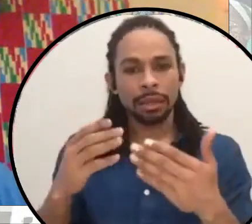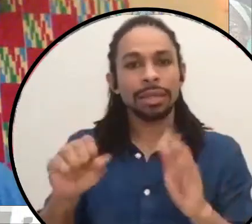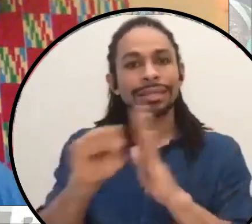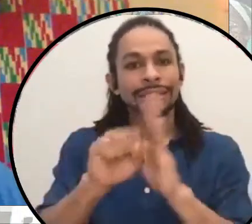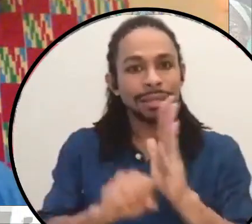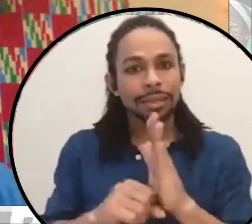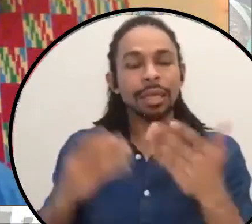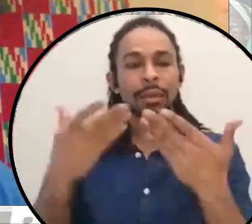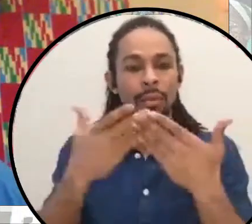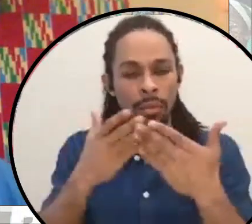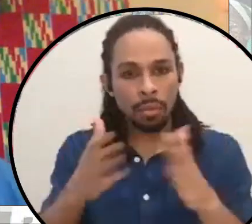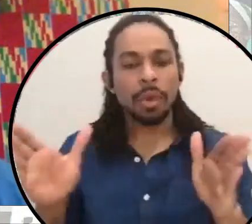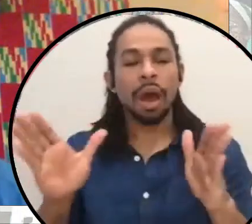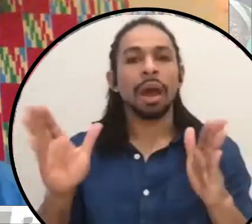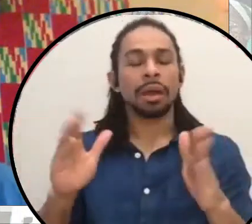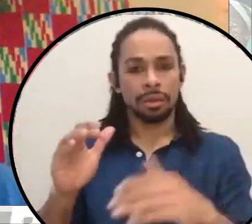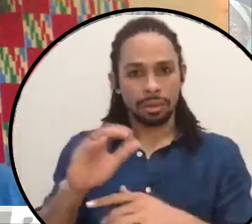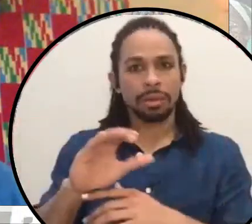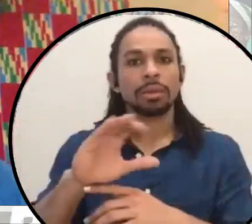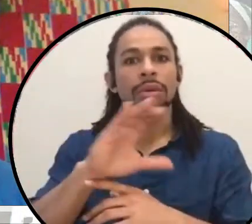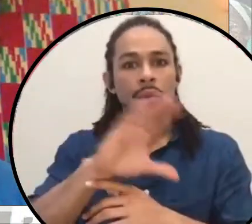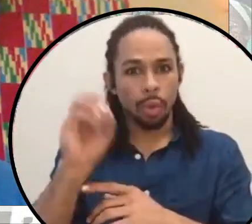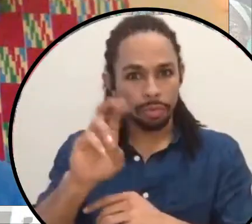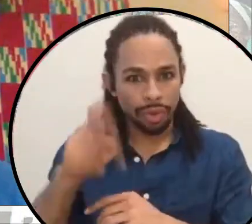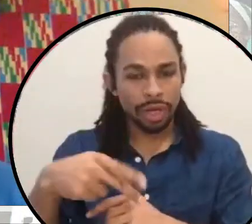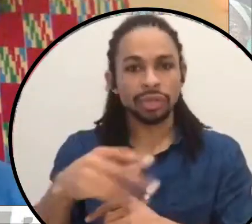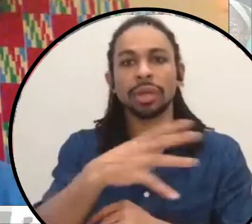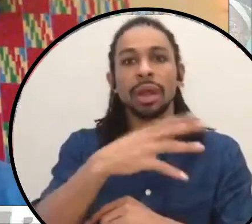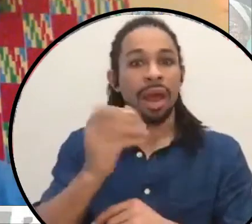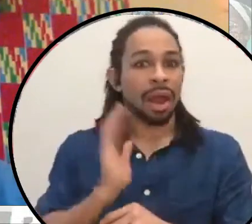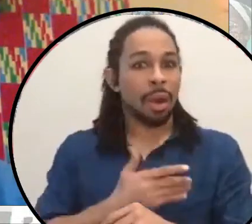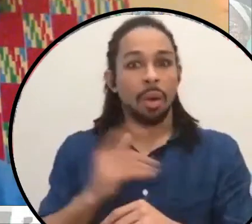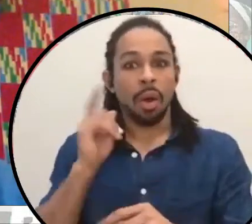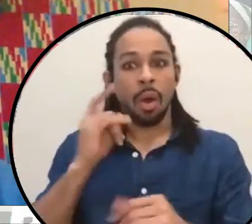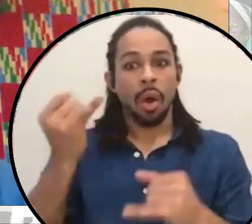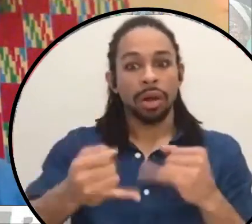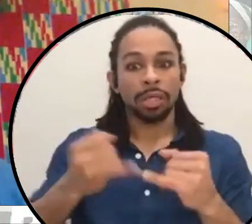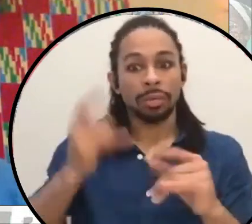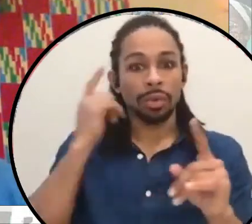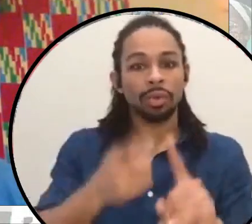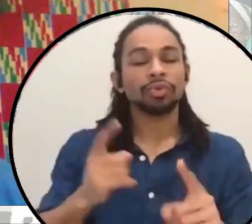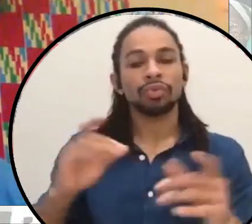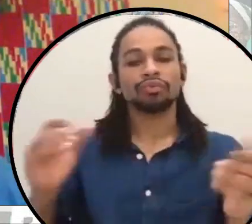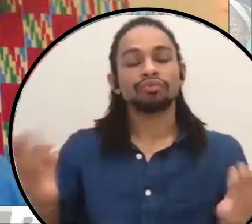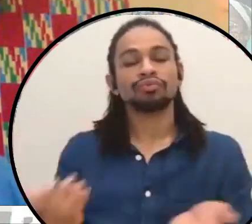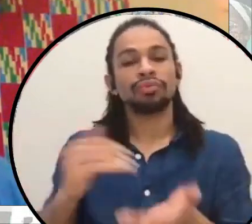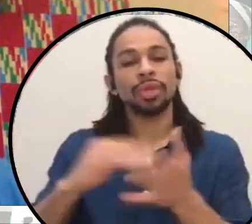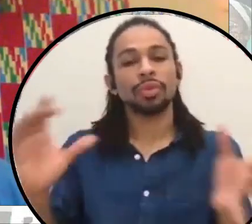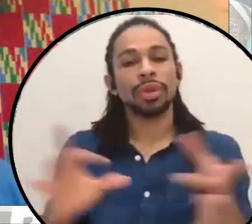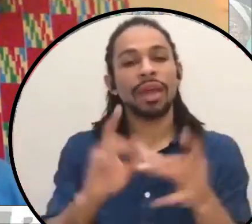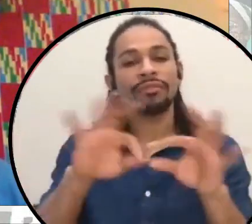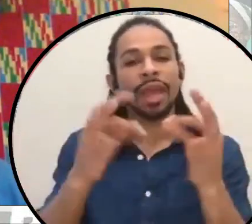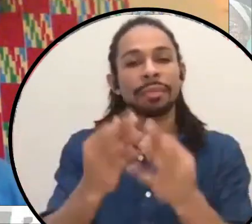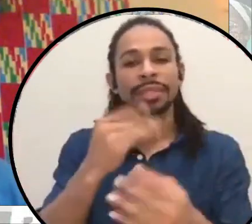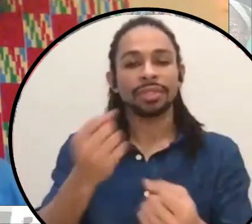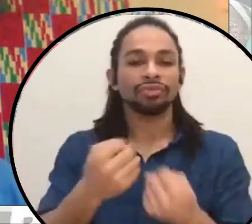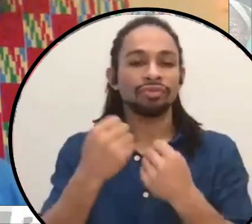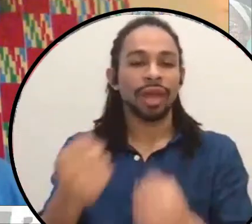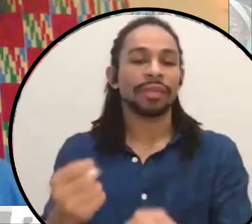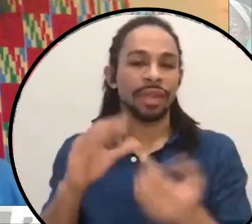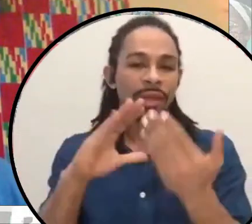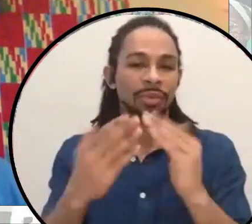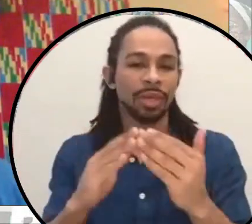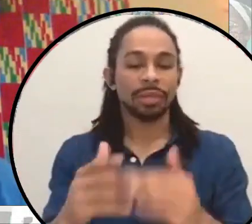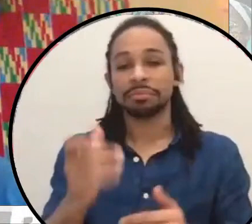impacted by incarceration with the ultimate goals of reuniting families and strengthening communities. I will be the monitor